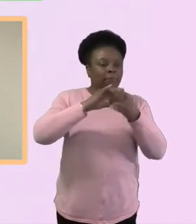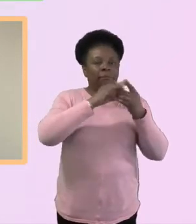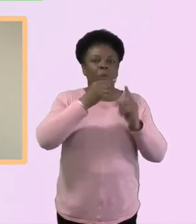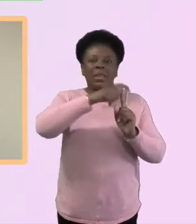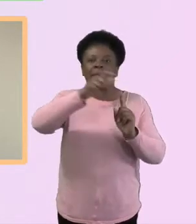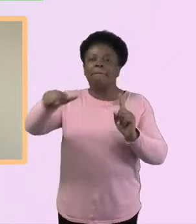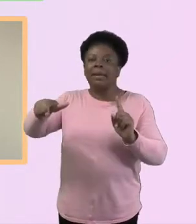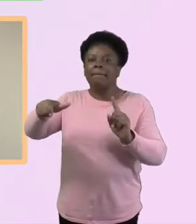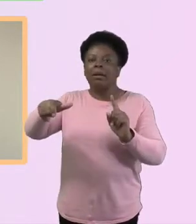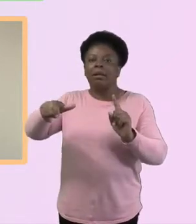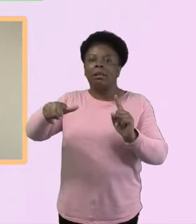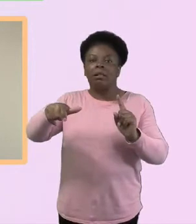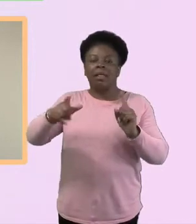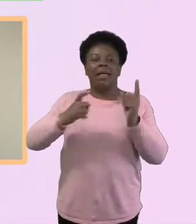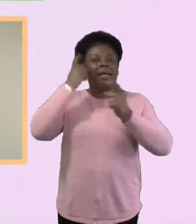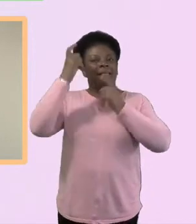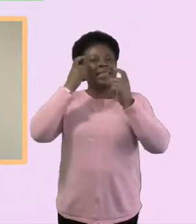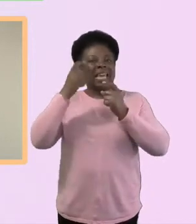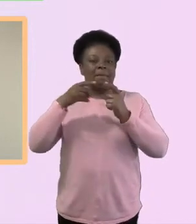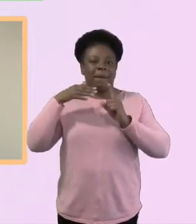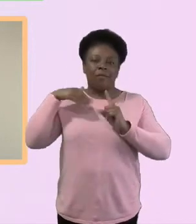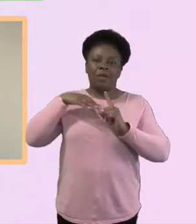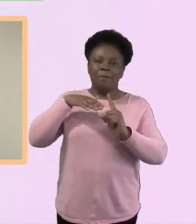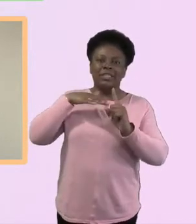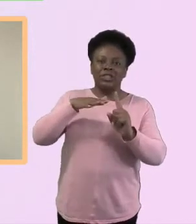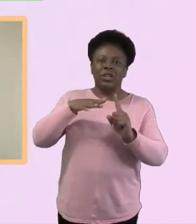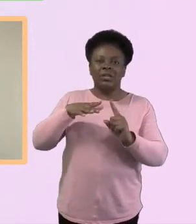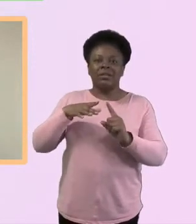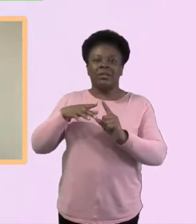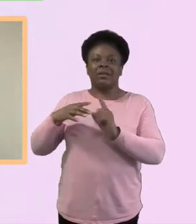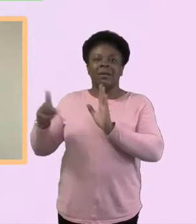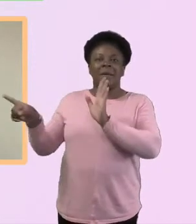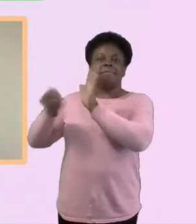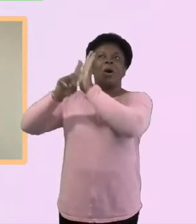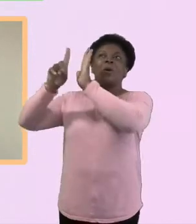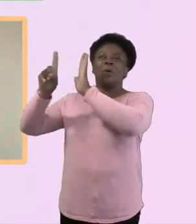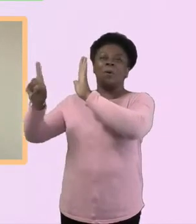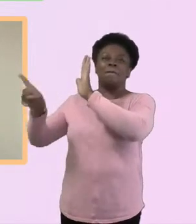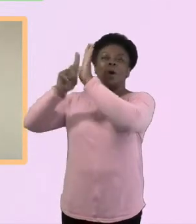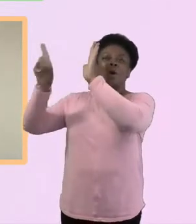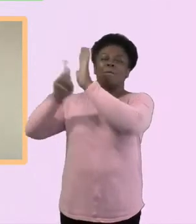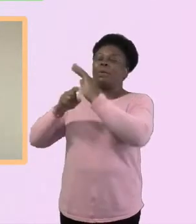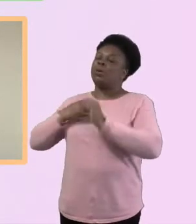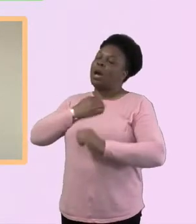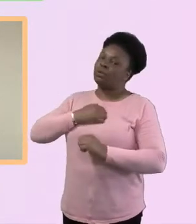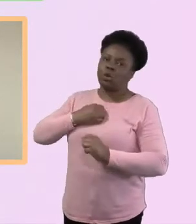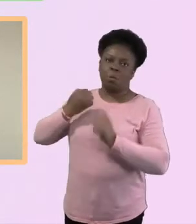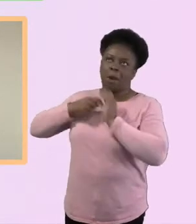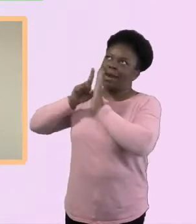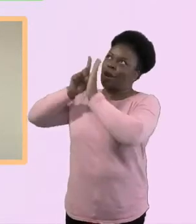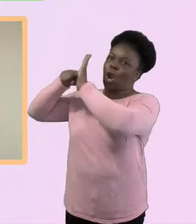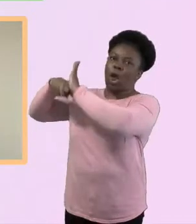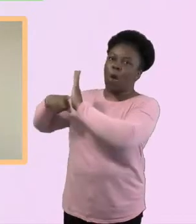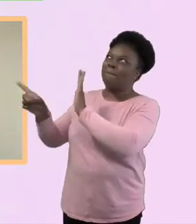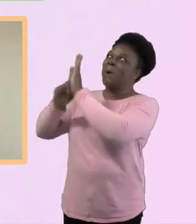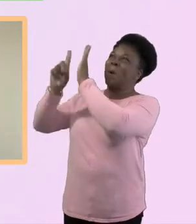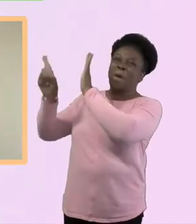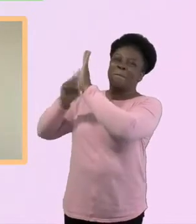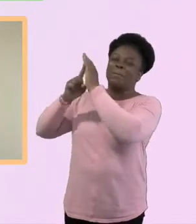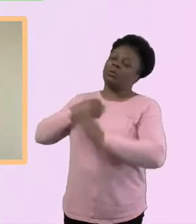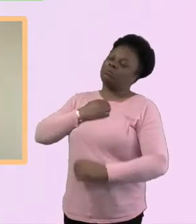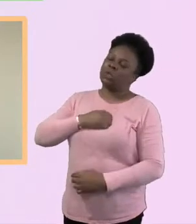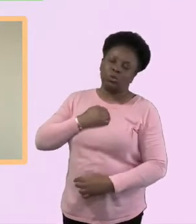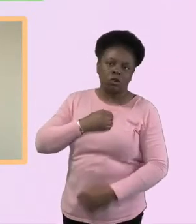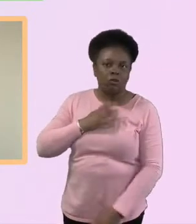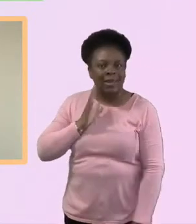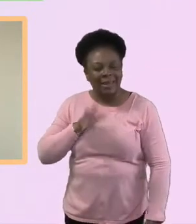is outside of the family walls. Sorry, my clock's going off now. So, um, so yeah, so I'm generally kind of,